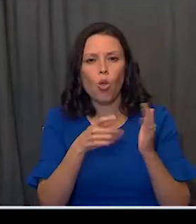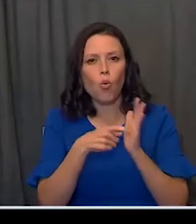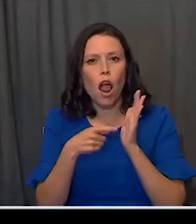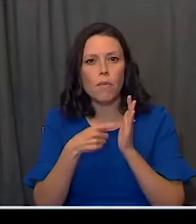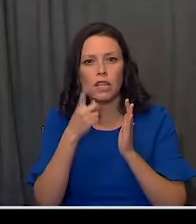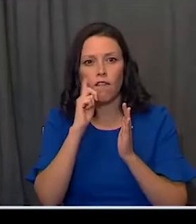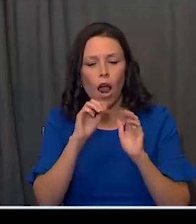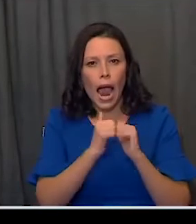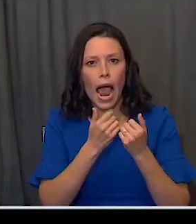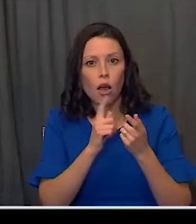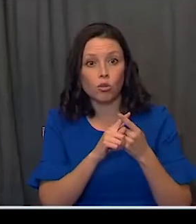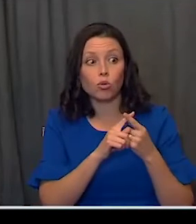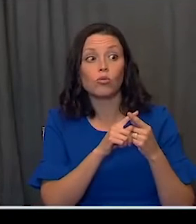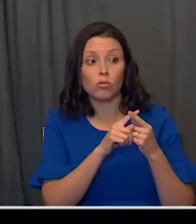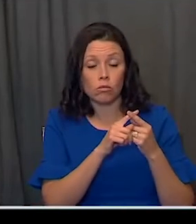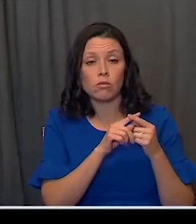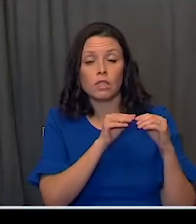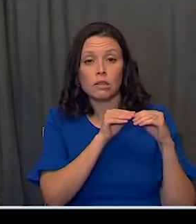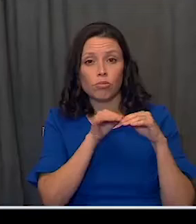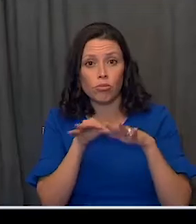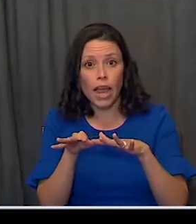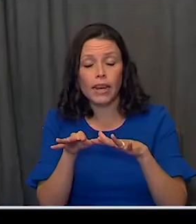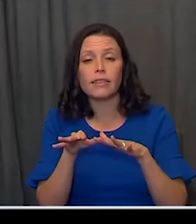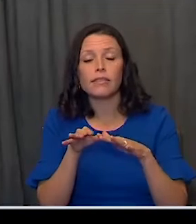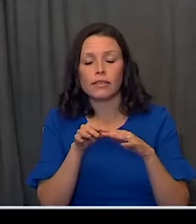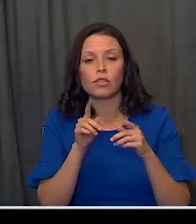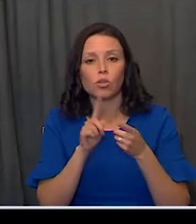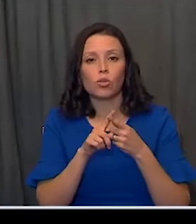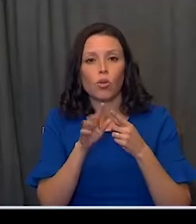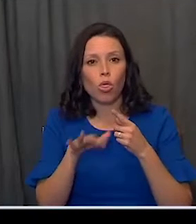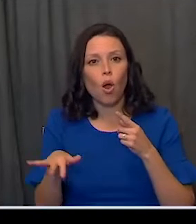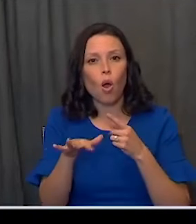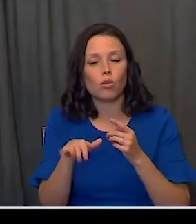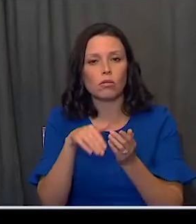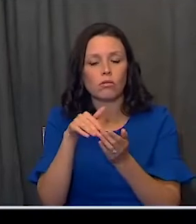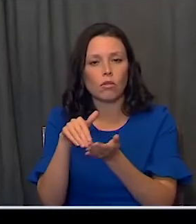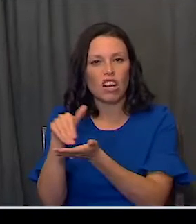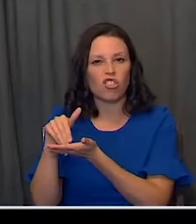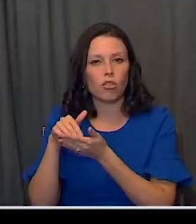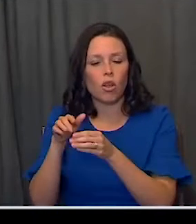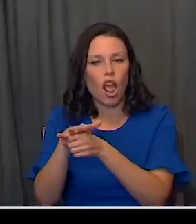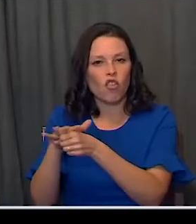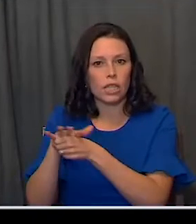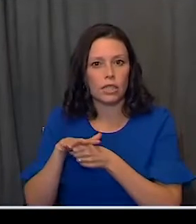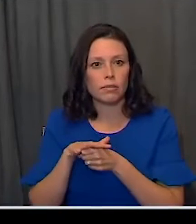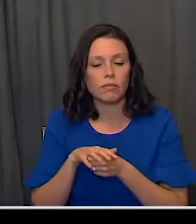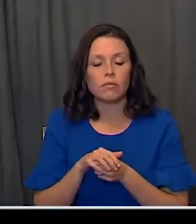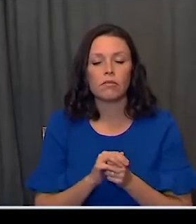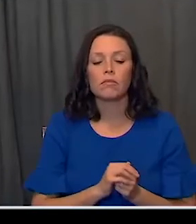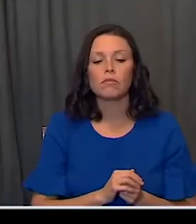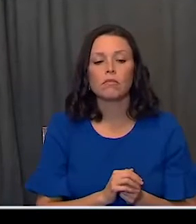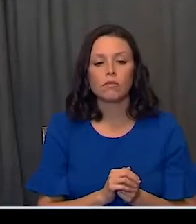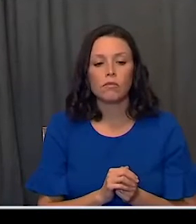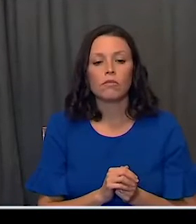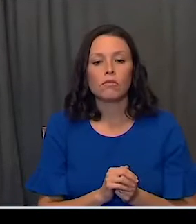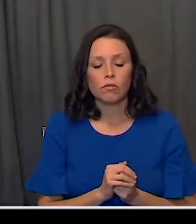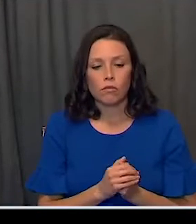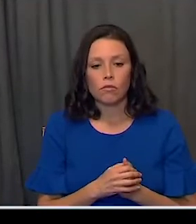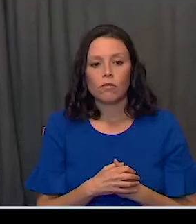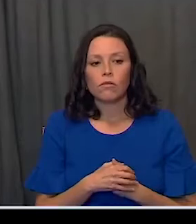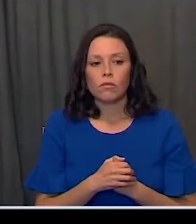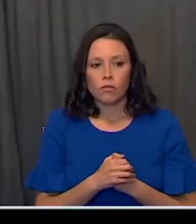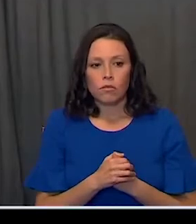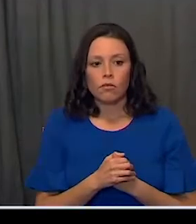for administering the vaccine, and then we're sending it down to the distribution sites. Any place that a state